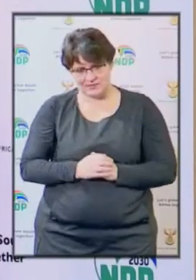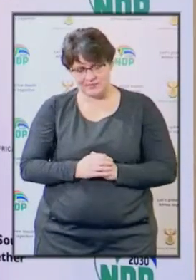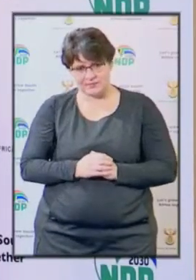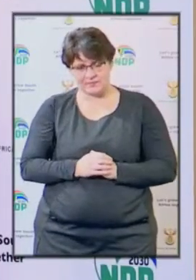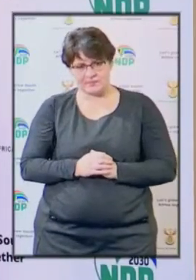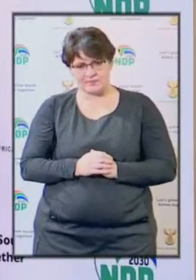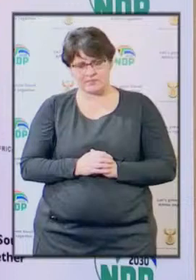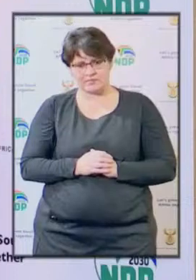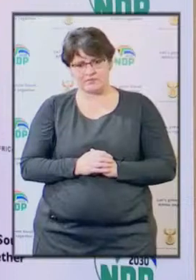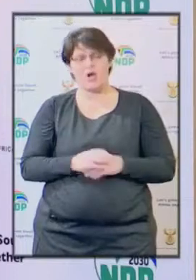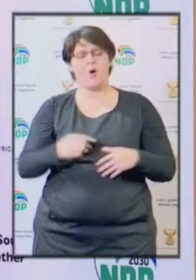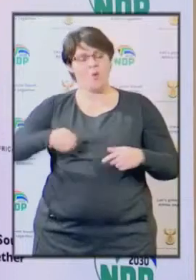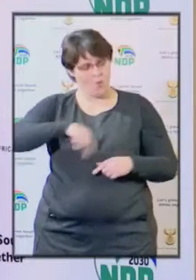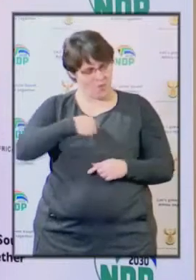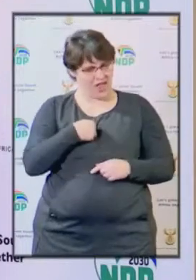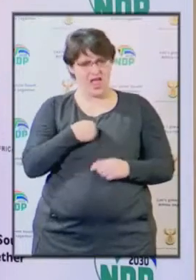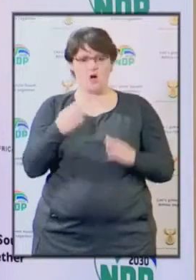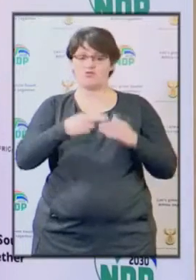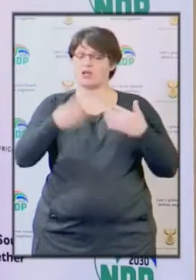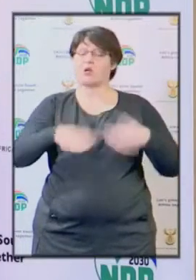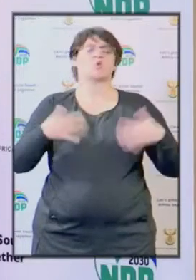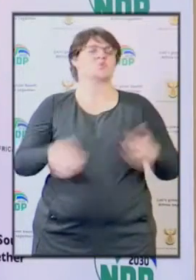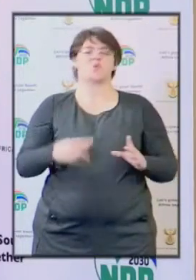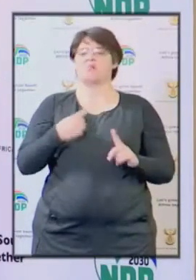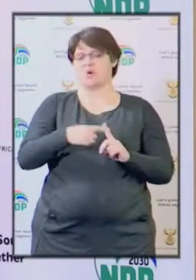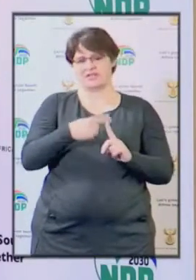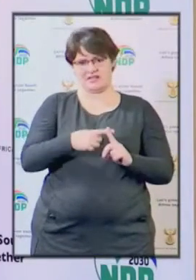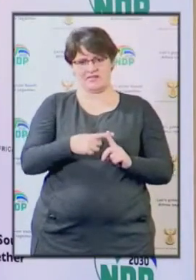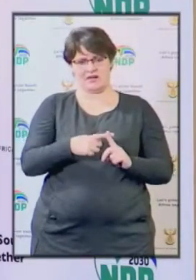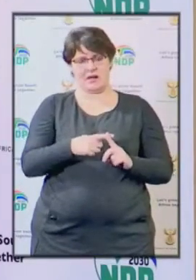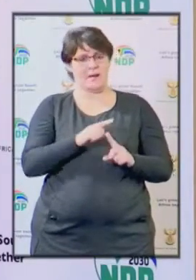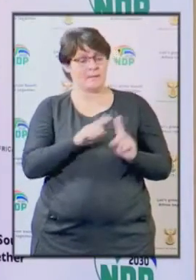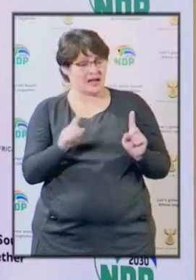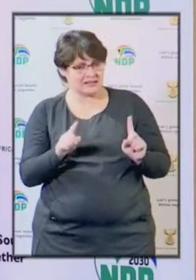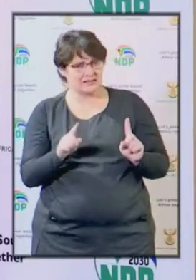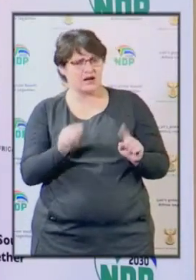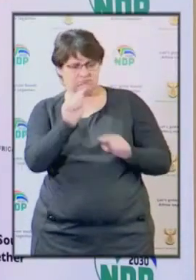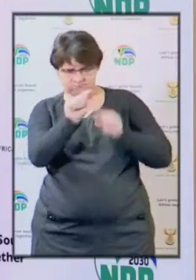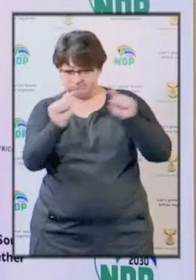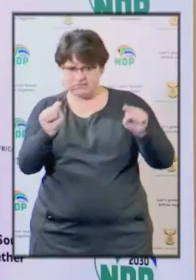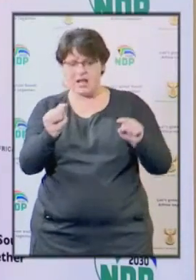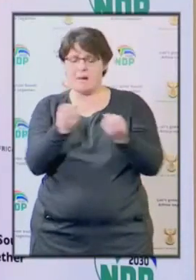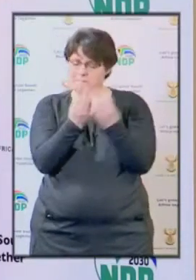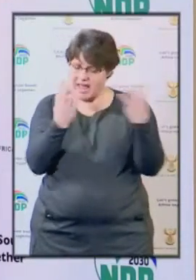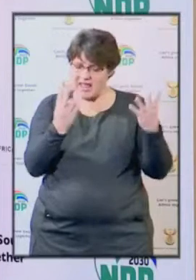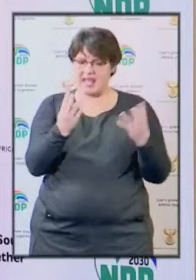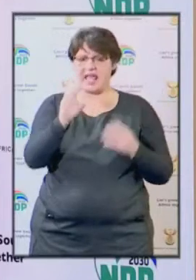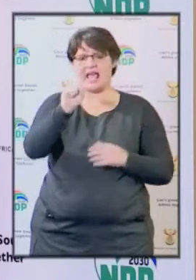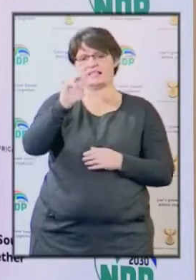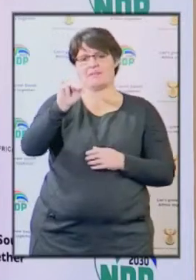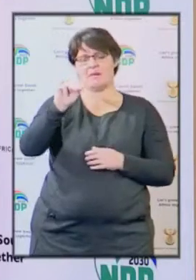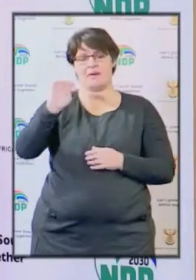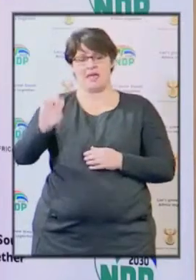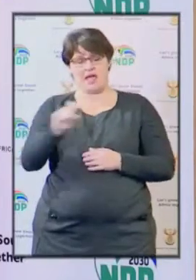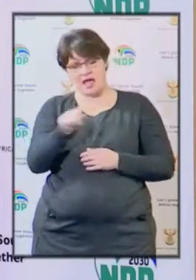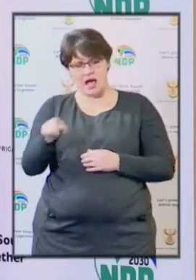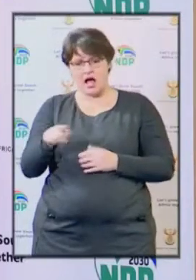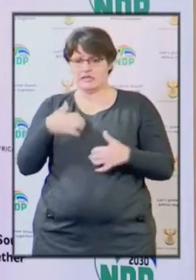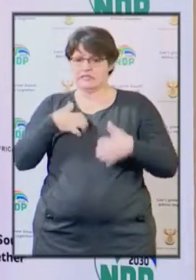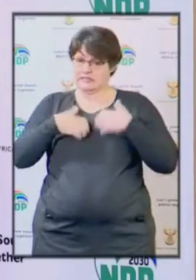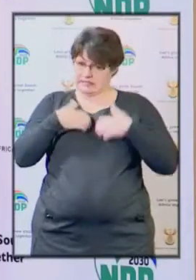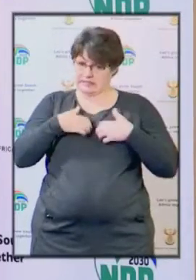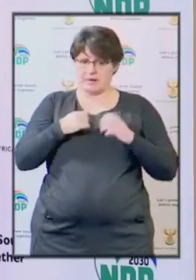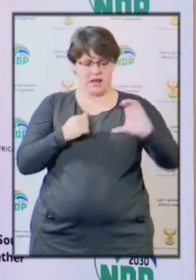So we are positive of the results that will be coming because, indeed, many of our tourism SMMEs have been looking